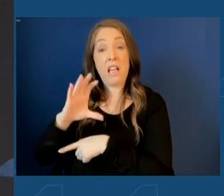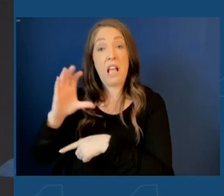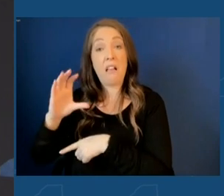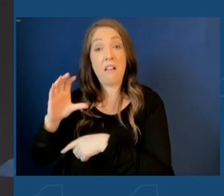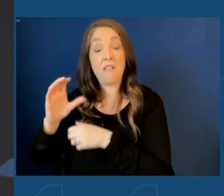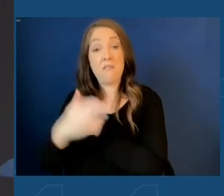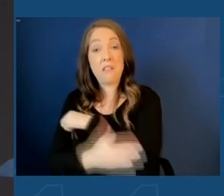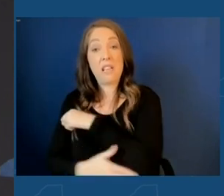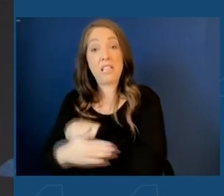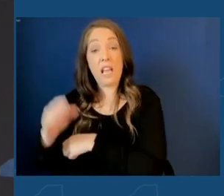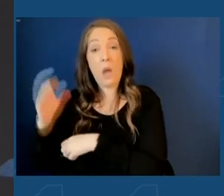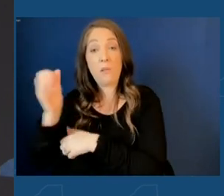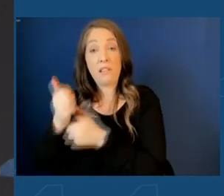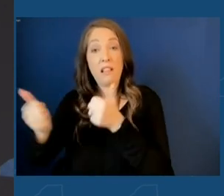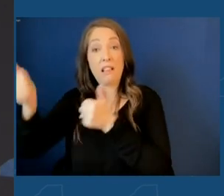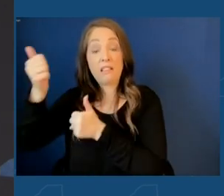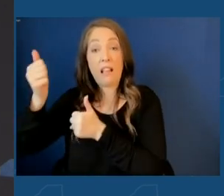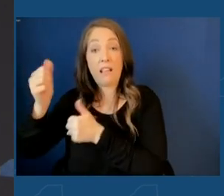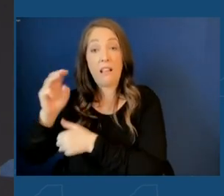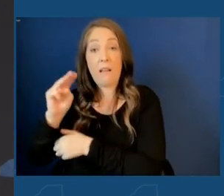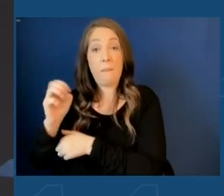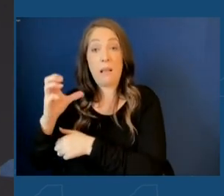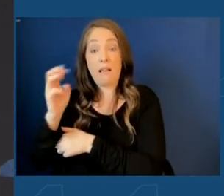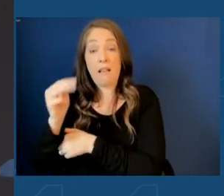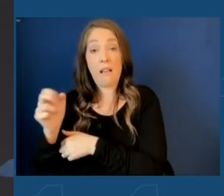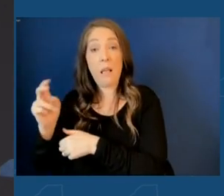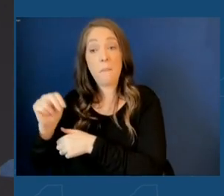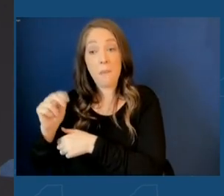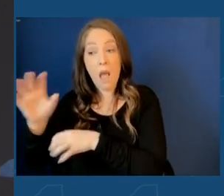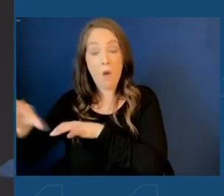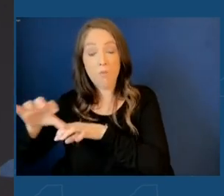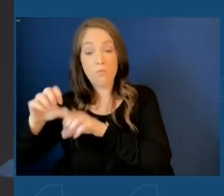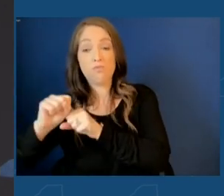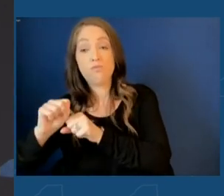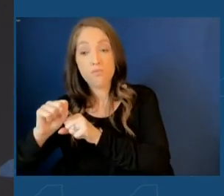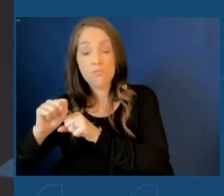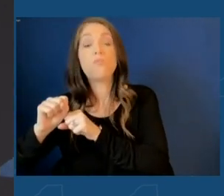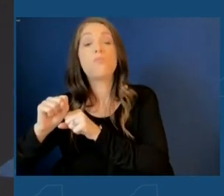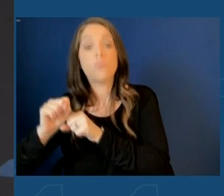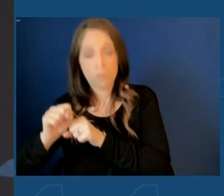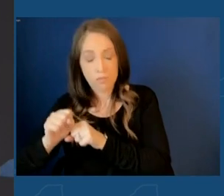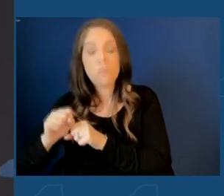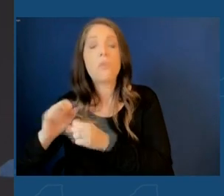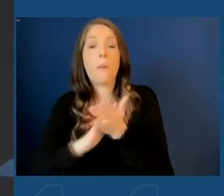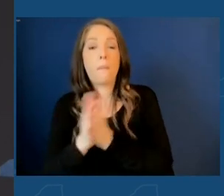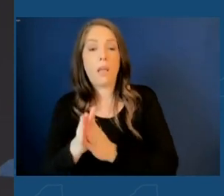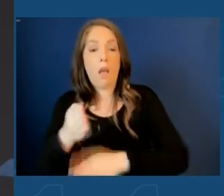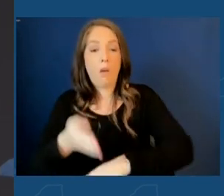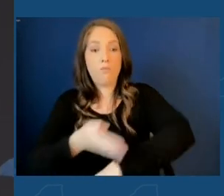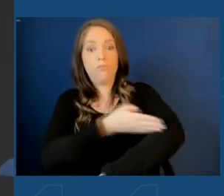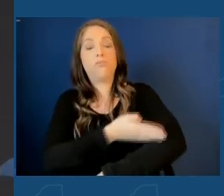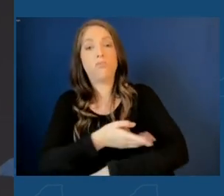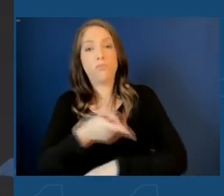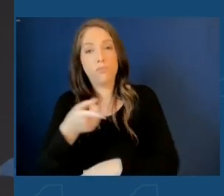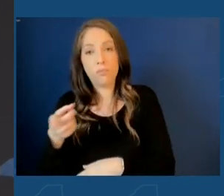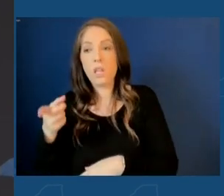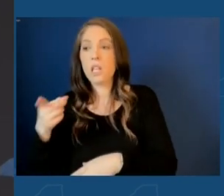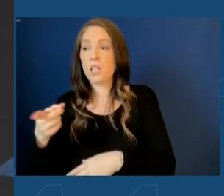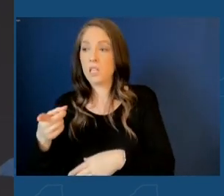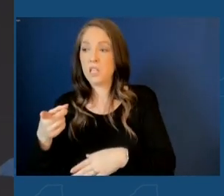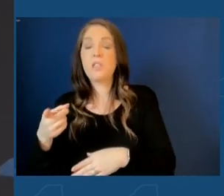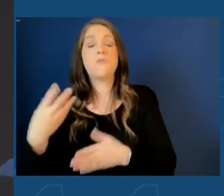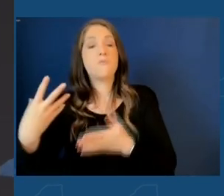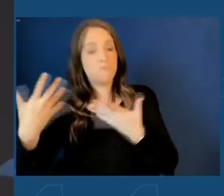evolved into the premier mega-site in the United States. County Executive McMahon had the courage to acquire the